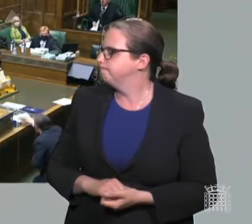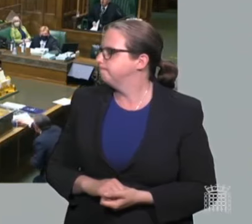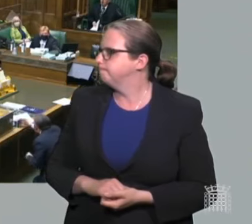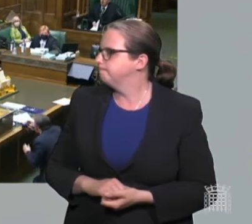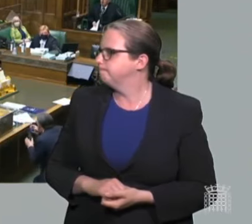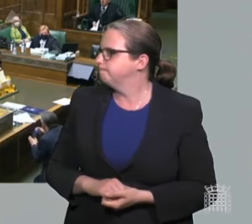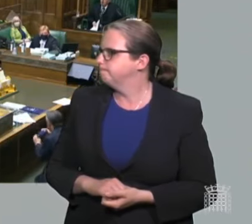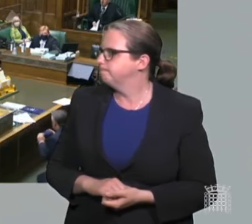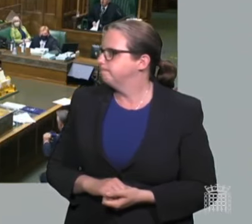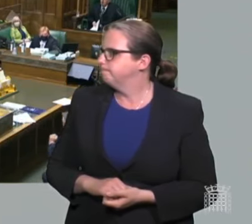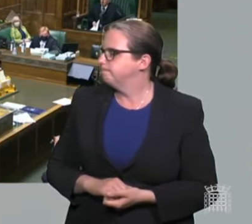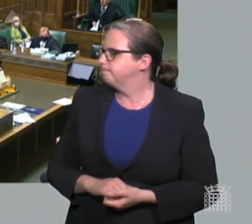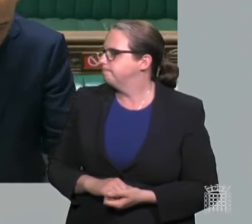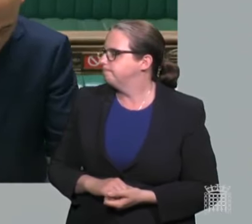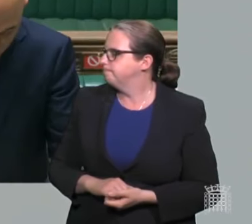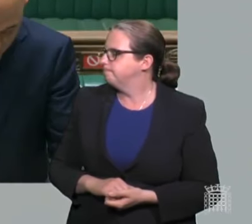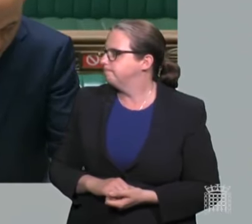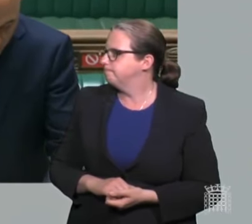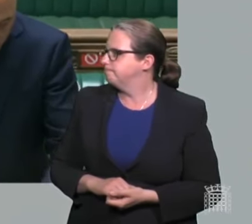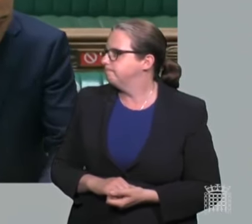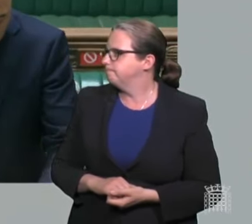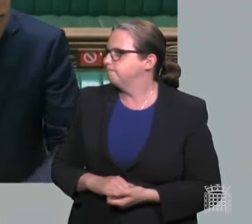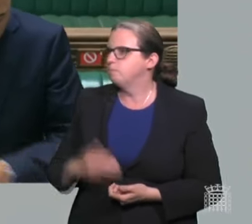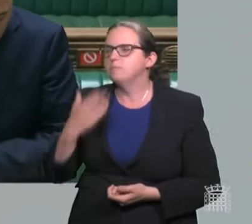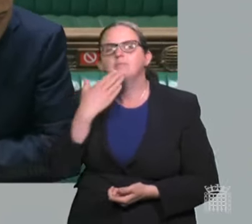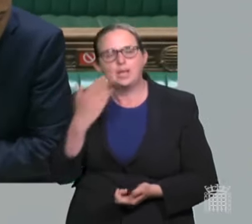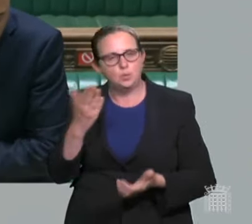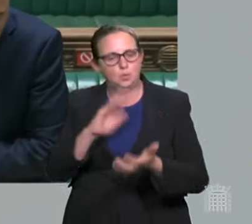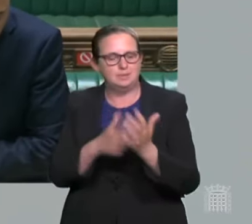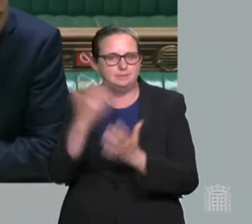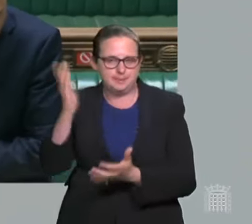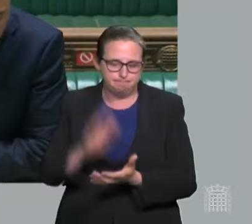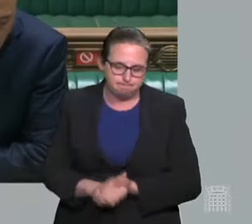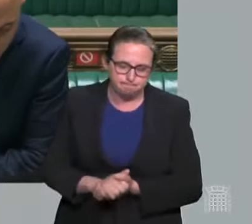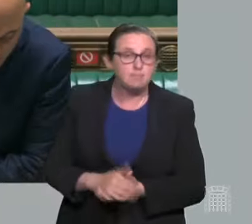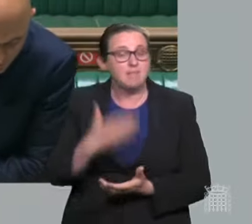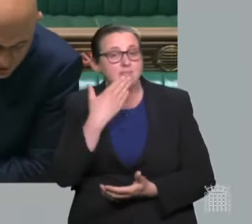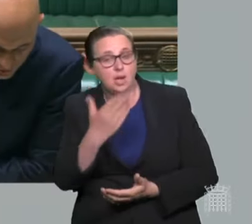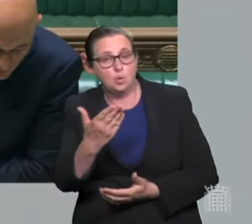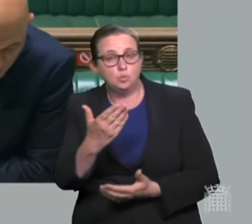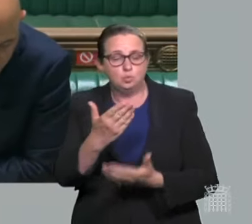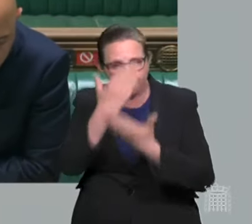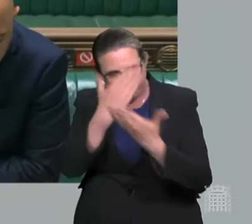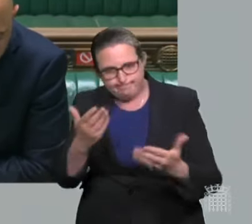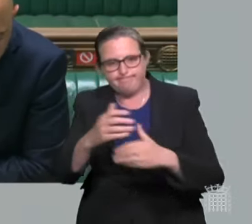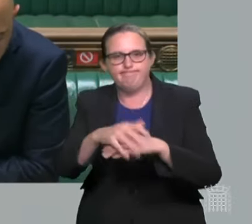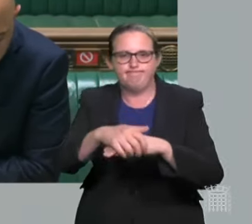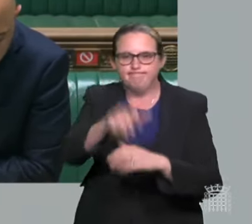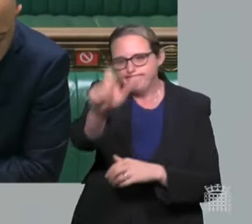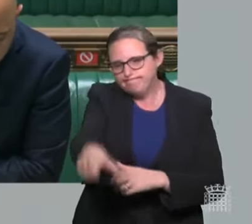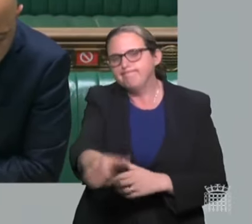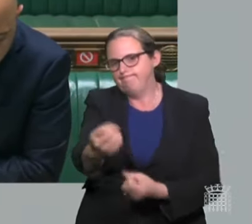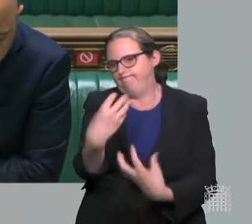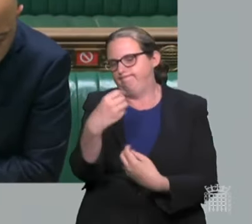Thank you, Mr Speaker. Can I thank the right-on-one gentleman for his comments and just turning to those. First of all, the